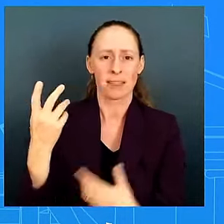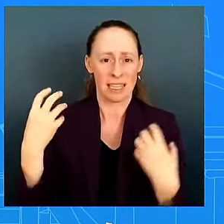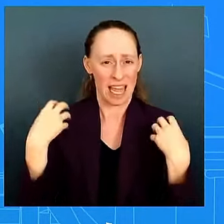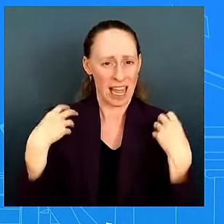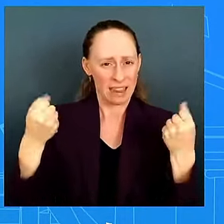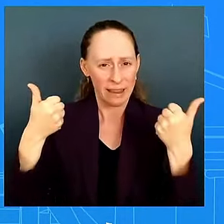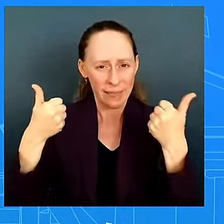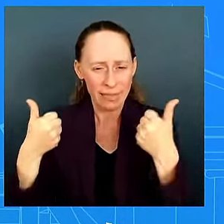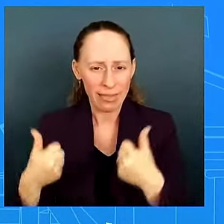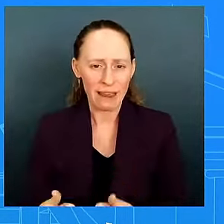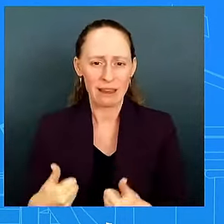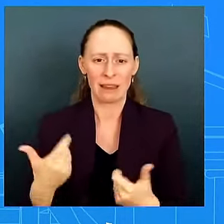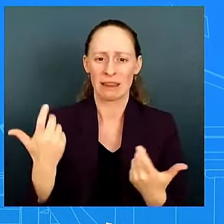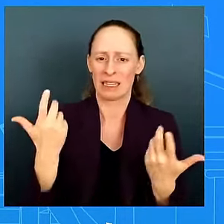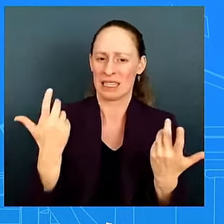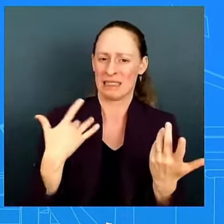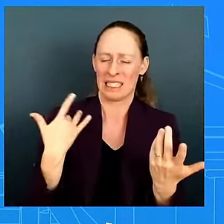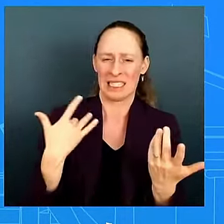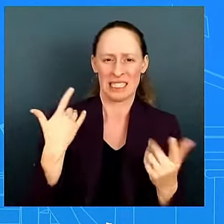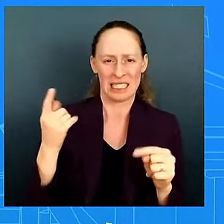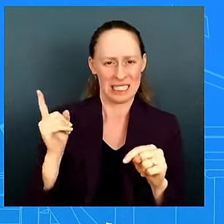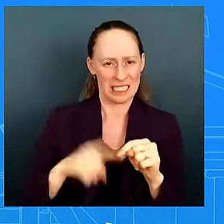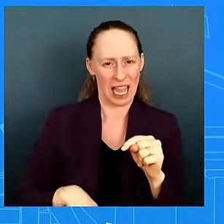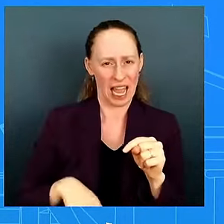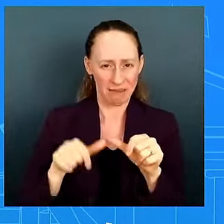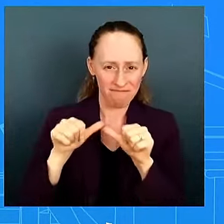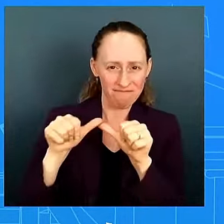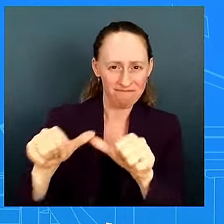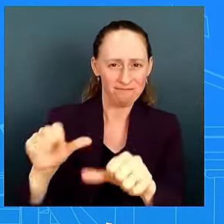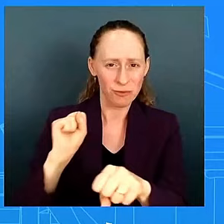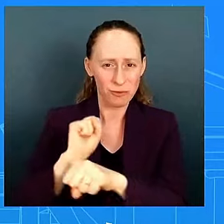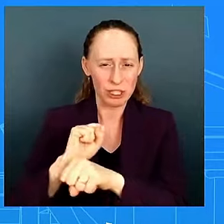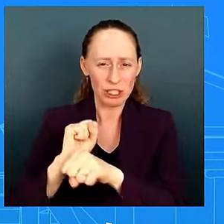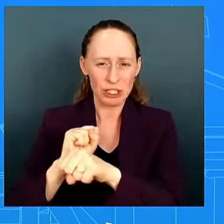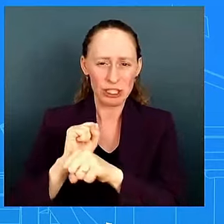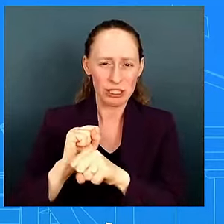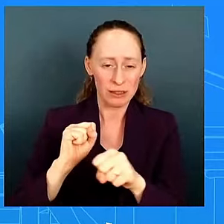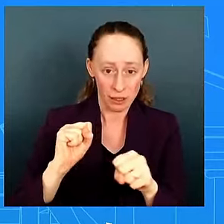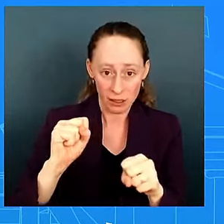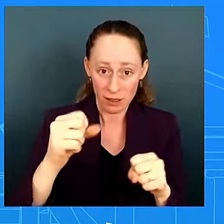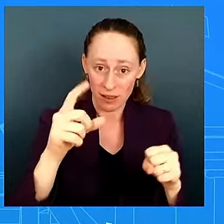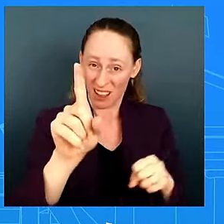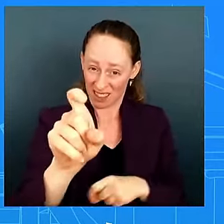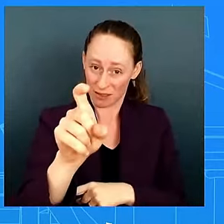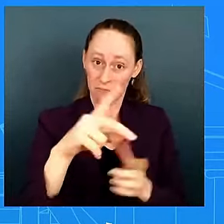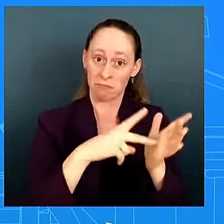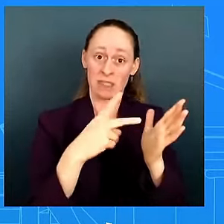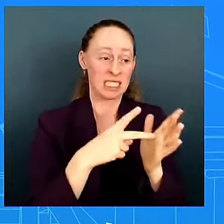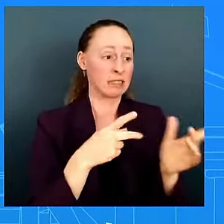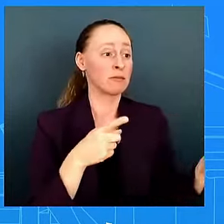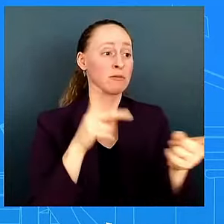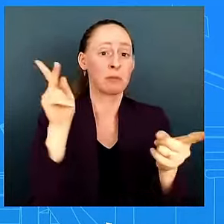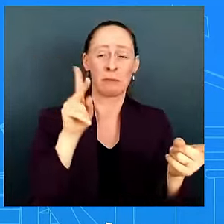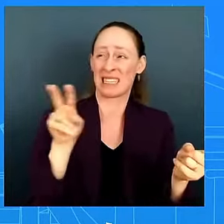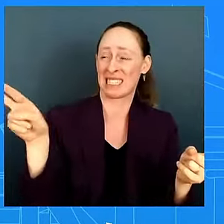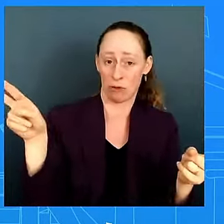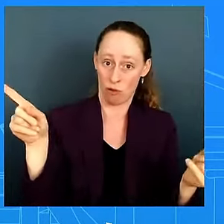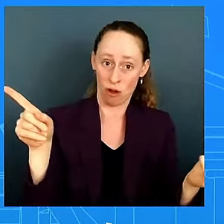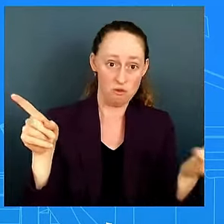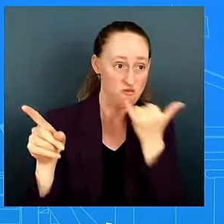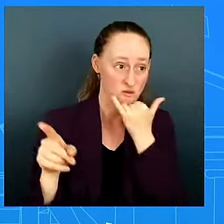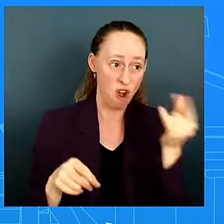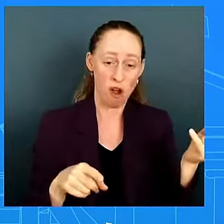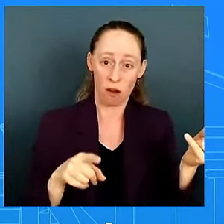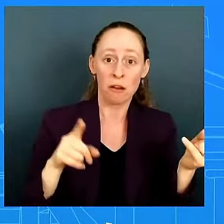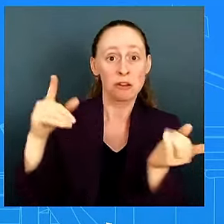and that they just need to trust dr o'connor and take him at his word so a couple of things and i want to say the president is feeling better uh and you saw him last night you saw